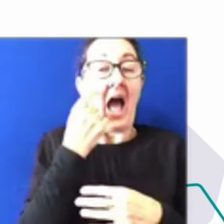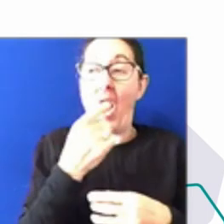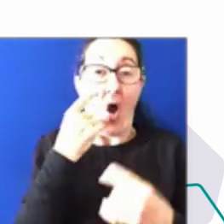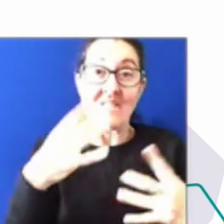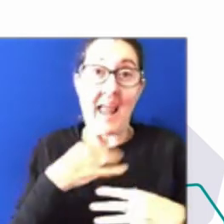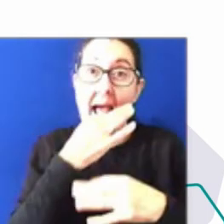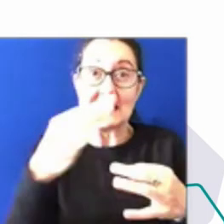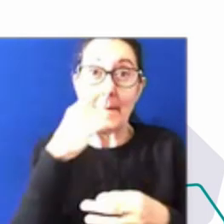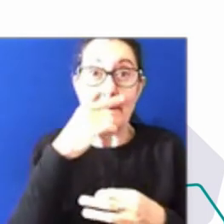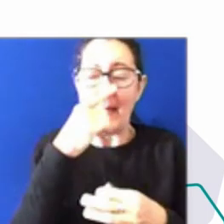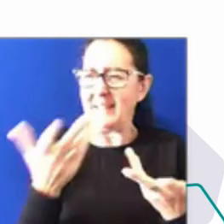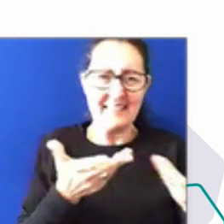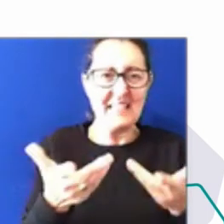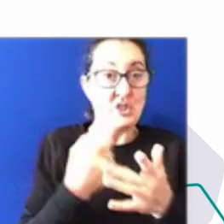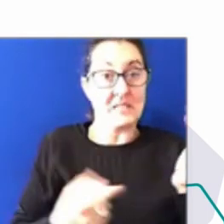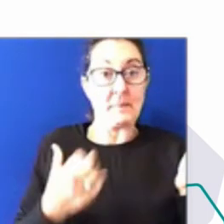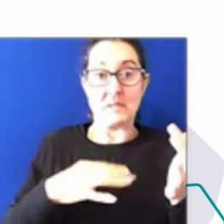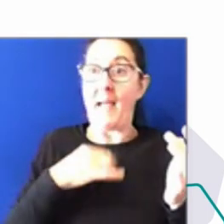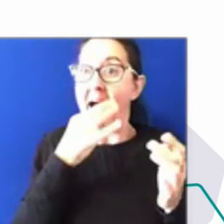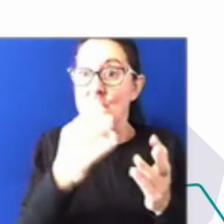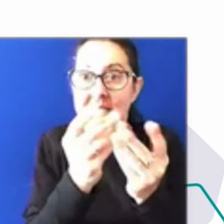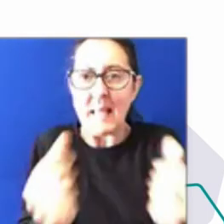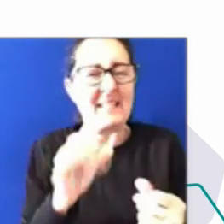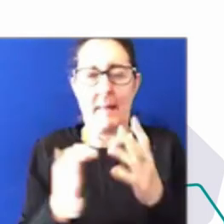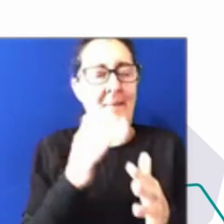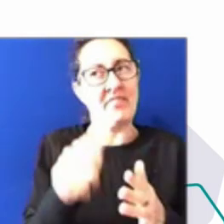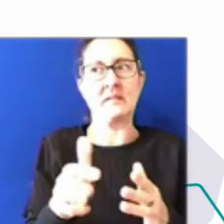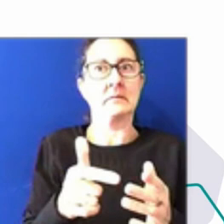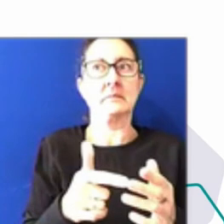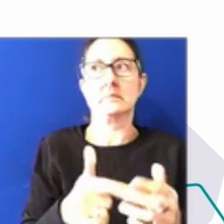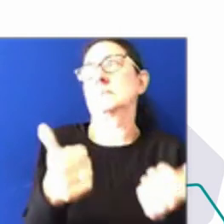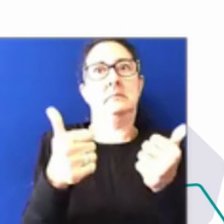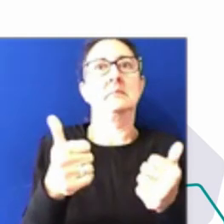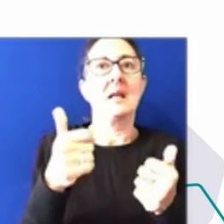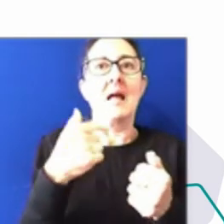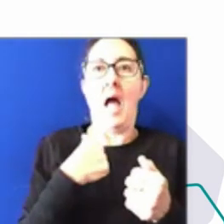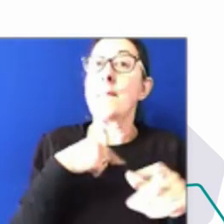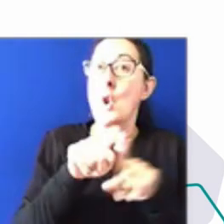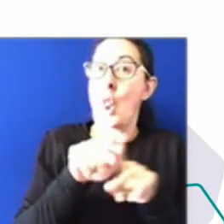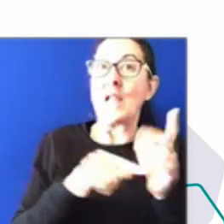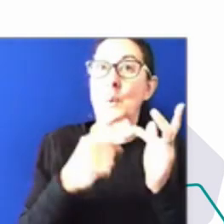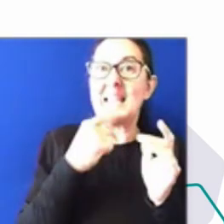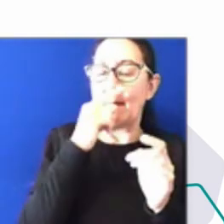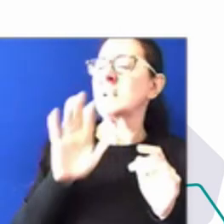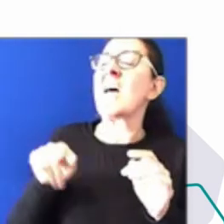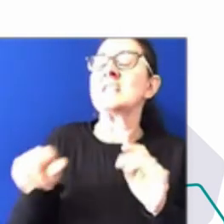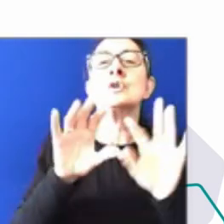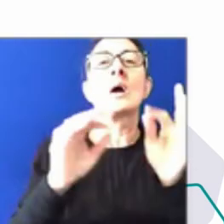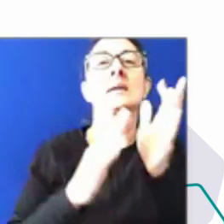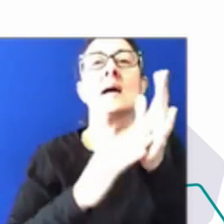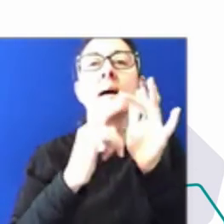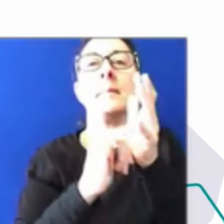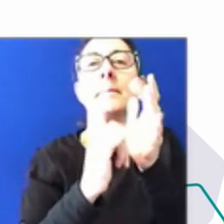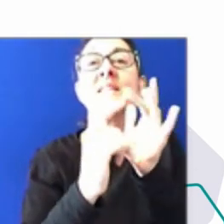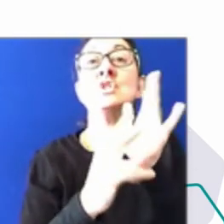world. And just because I asked for it doesn't mean it is. So often I'm learning to say to people, this is not mission critical. This can wait till